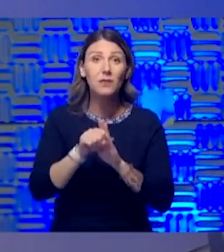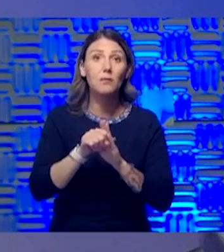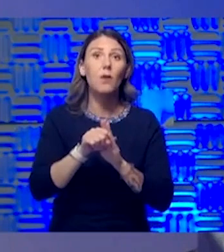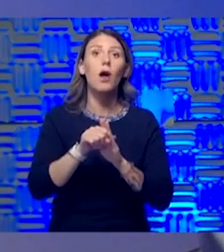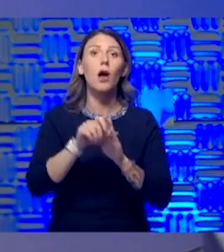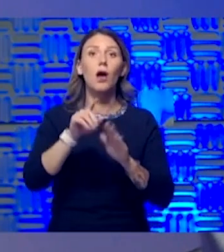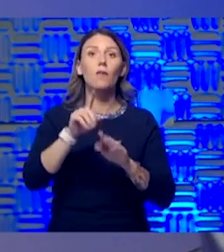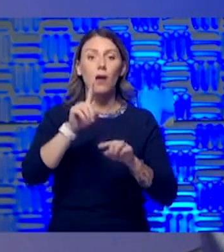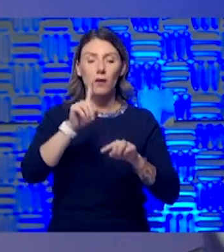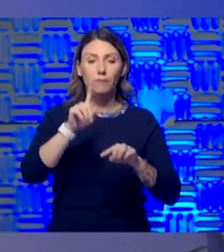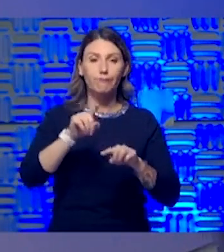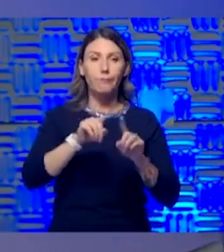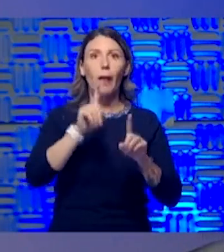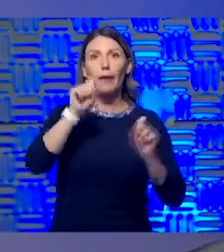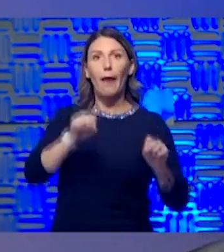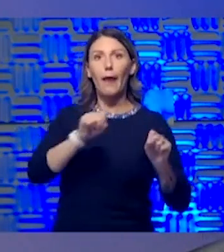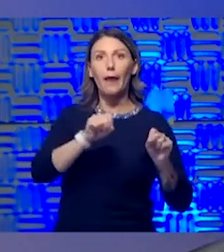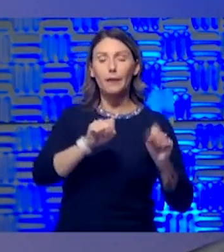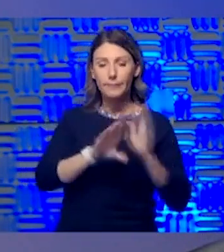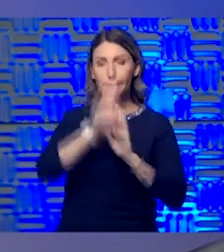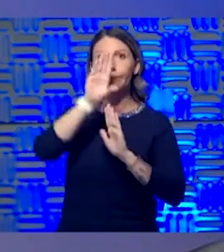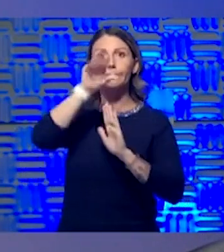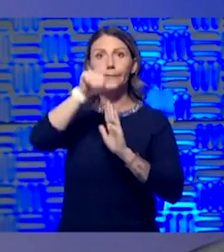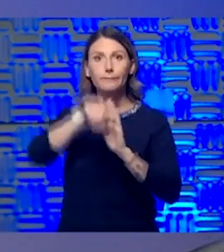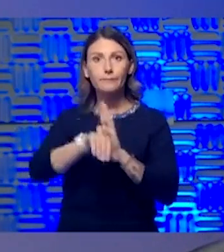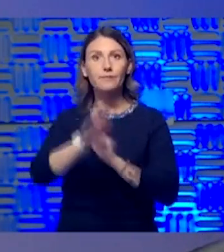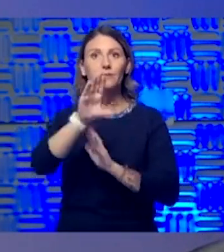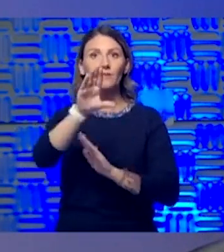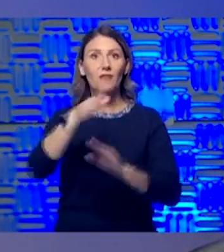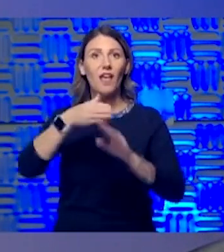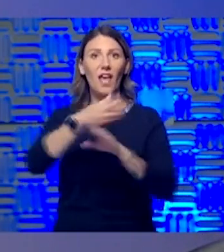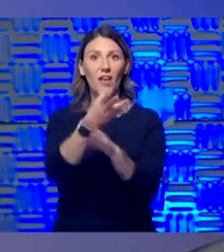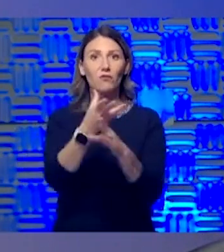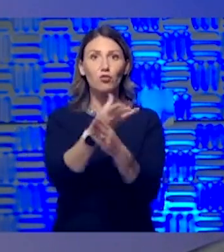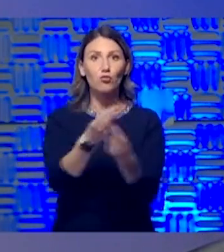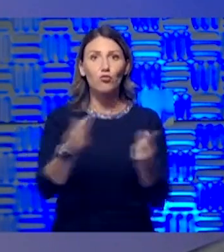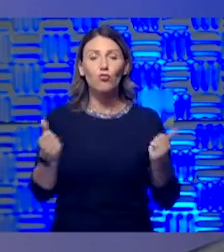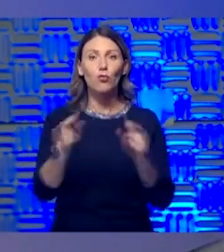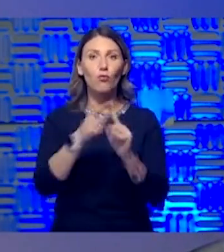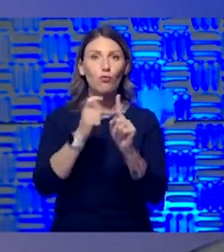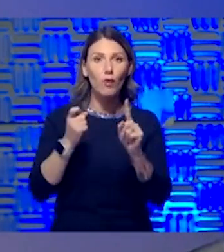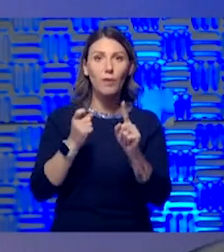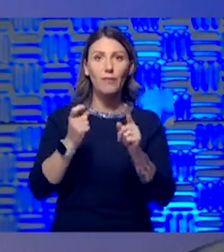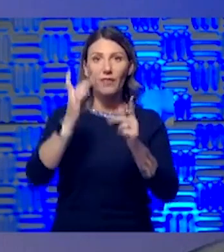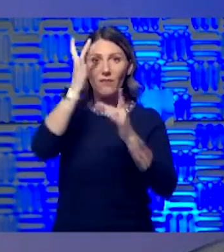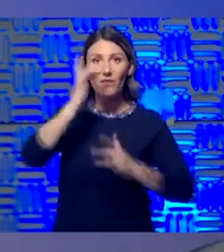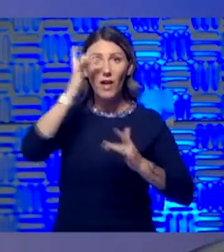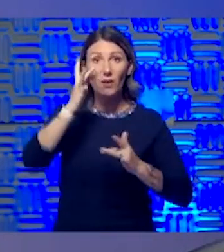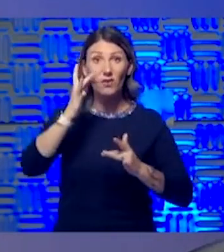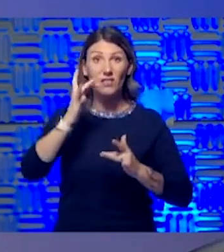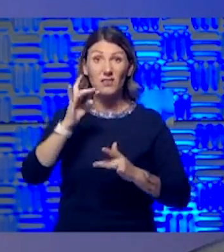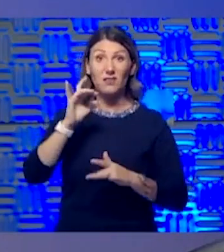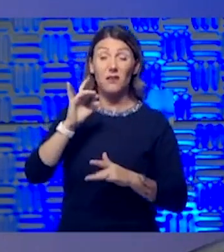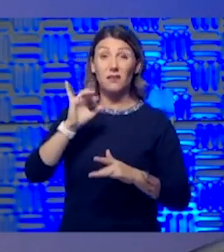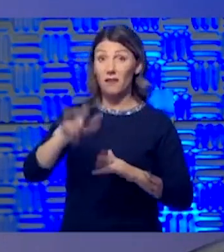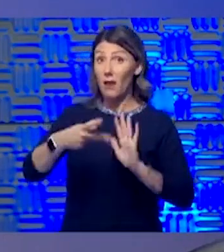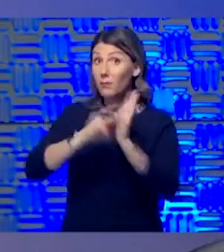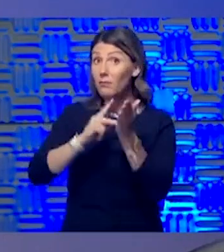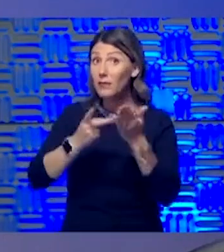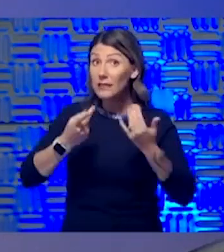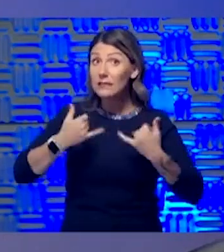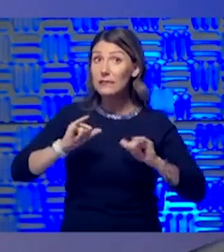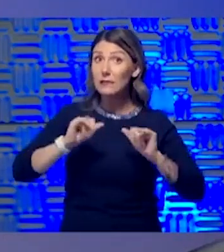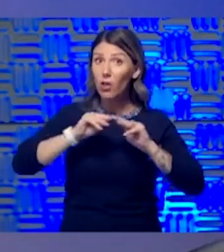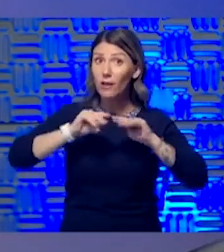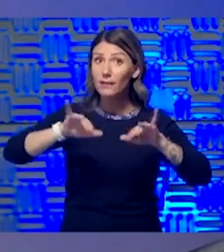symptoms even after you recover from the virus. Again, are you still contagious? That's a large question we're really trying to answer. We don't think you